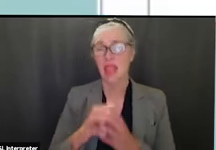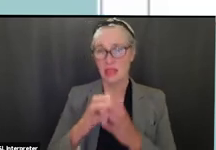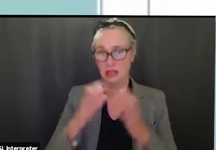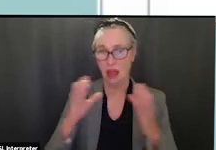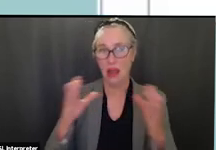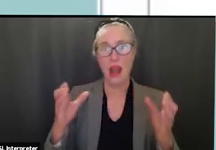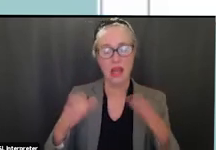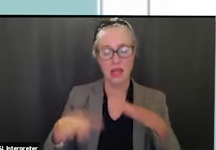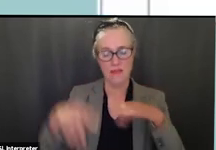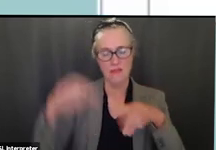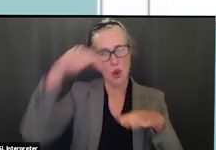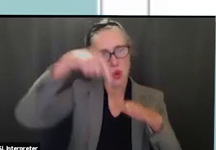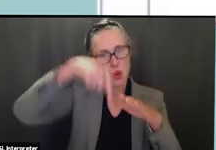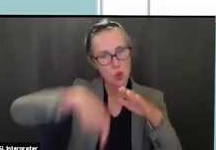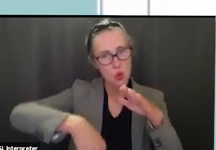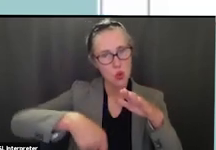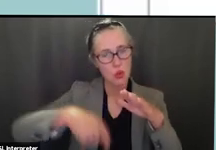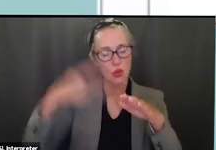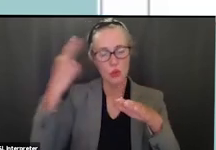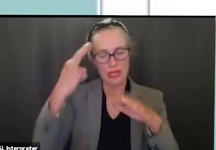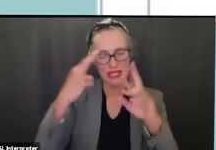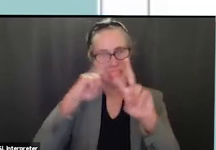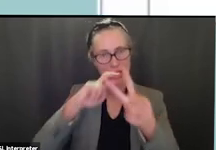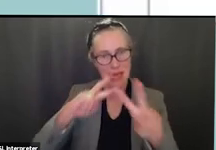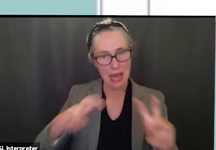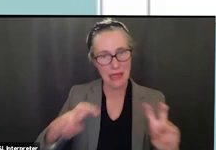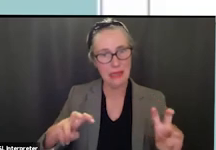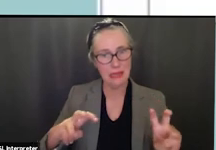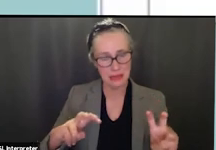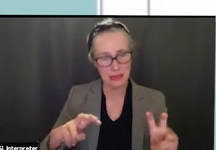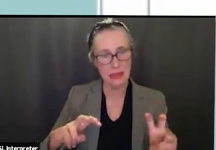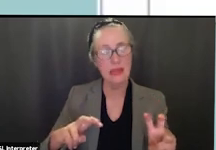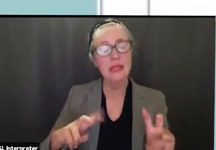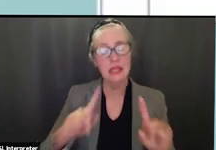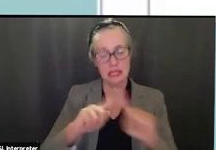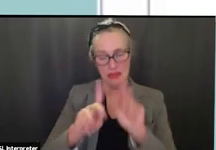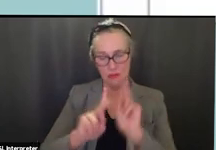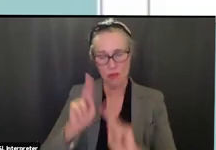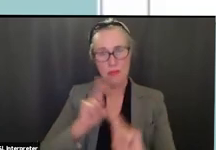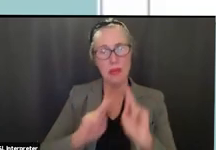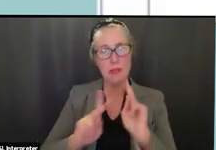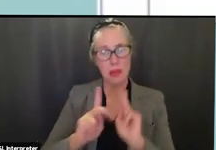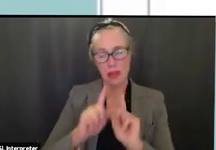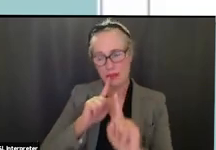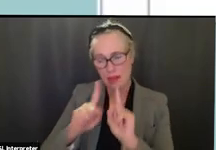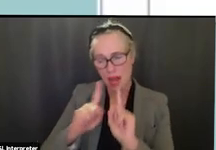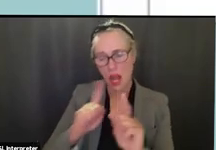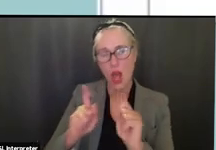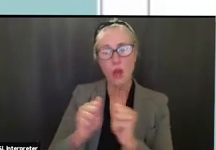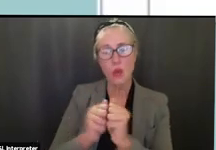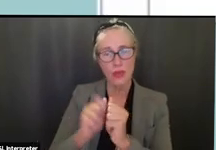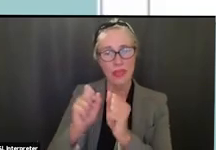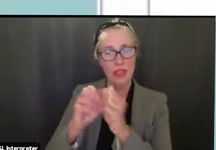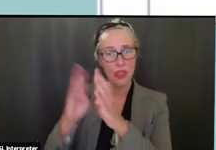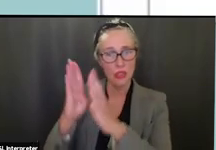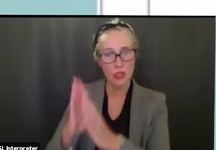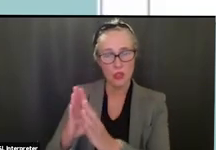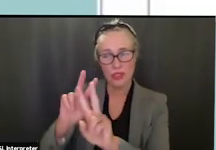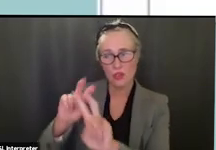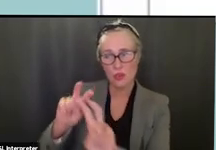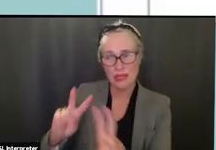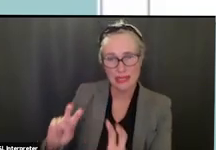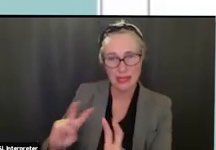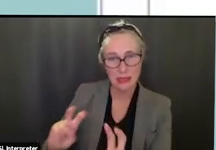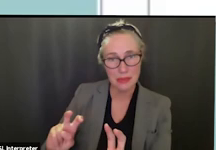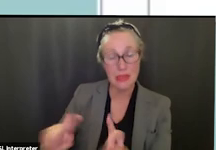cause analysis is dialoguing a number of different people dialoguing with the student and doing the assessment it's also talking to